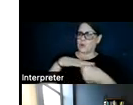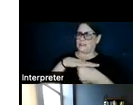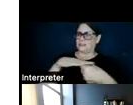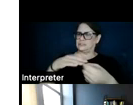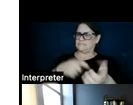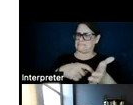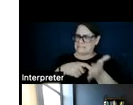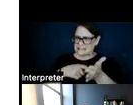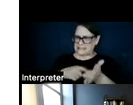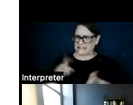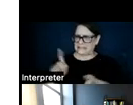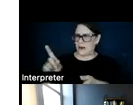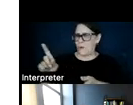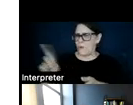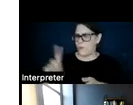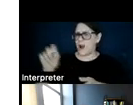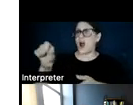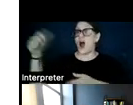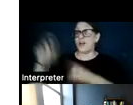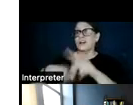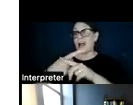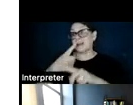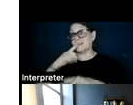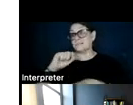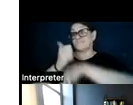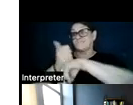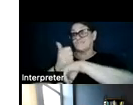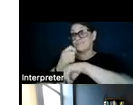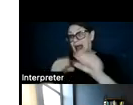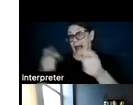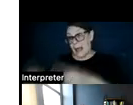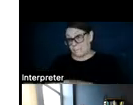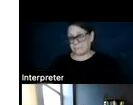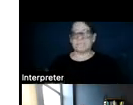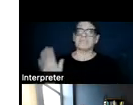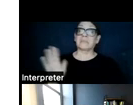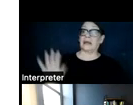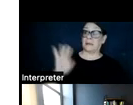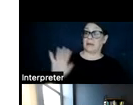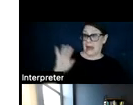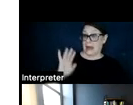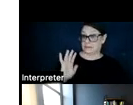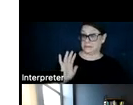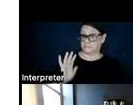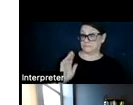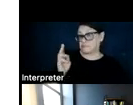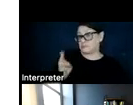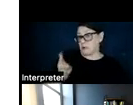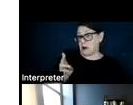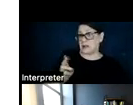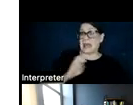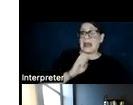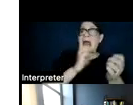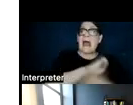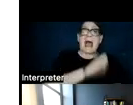where other types of infrastructure goes. In the past, in energy planners